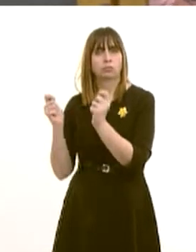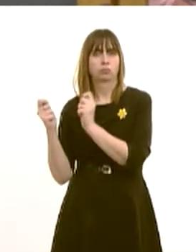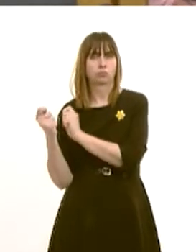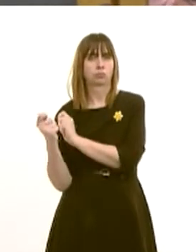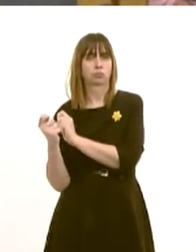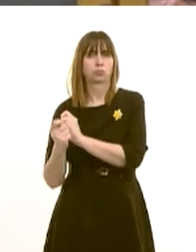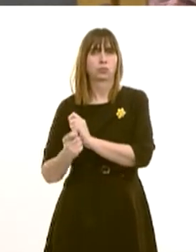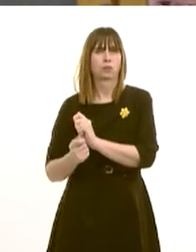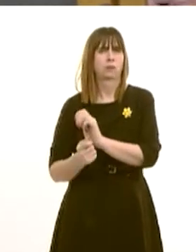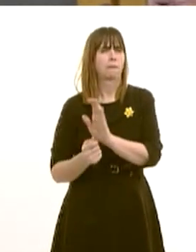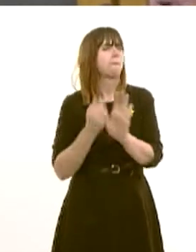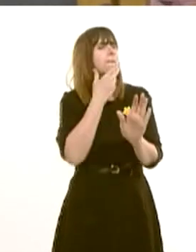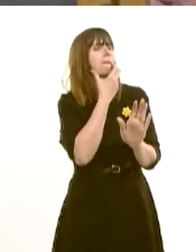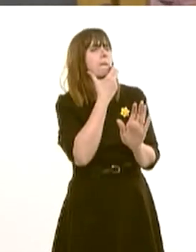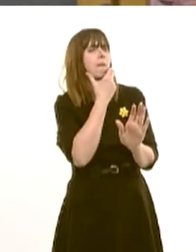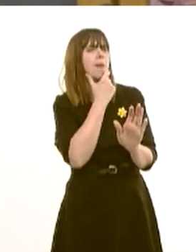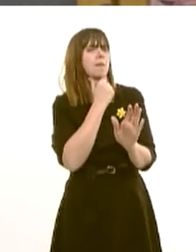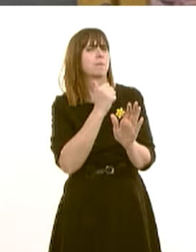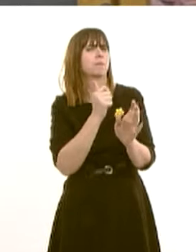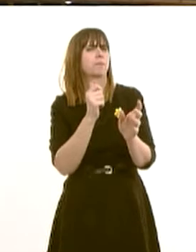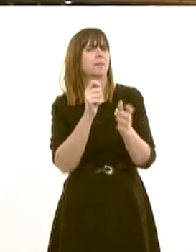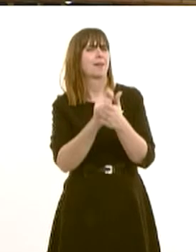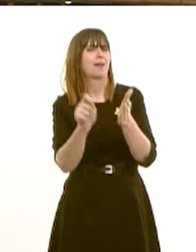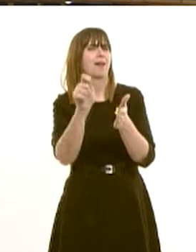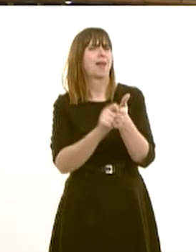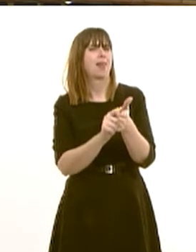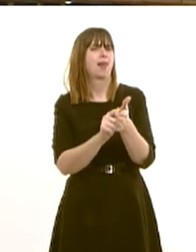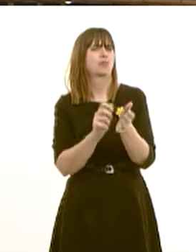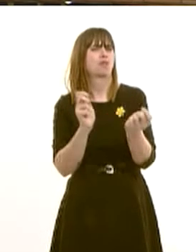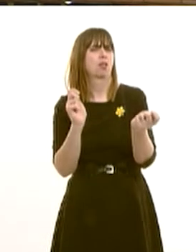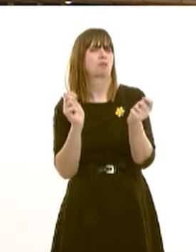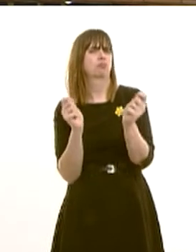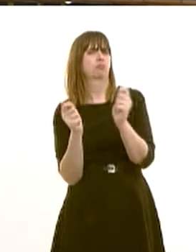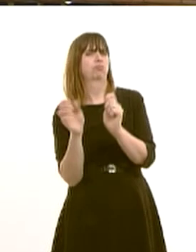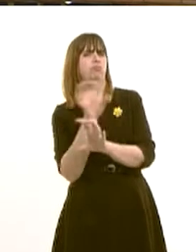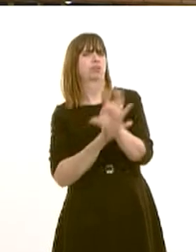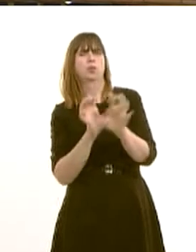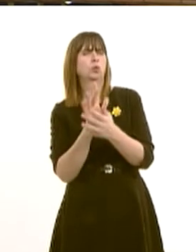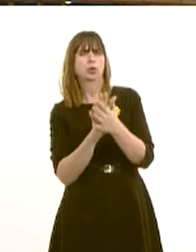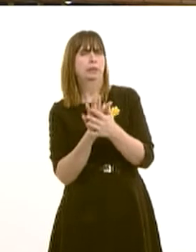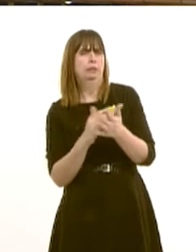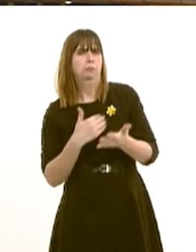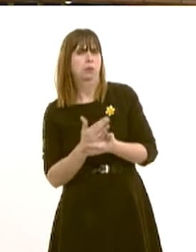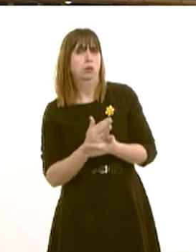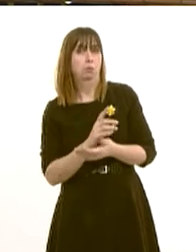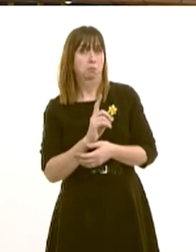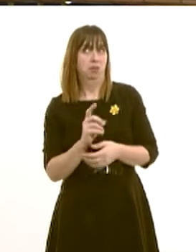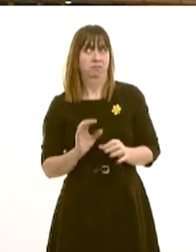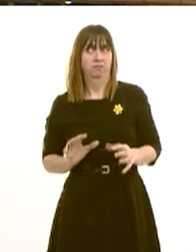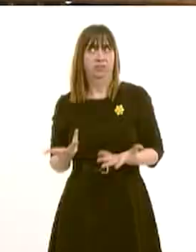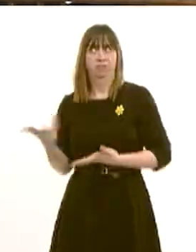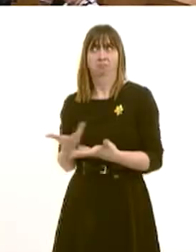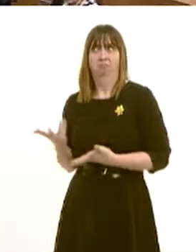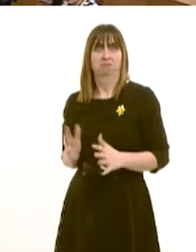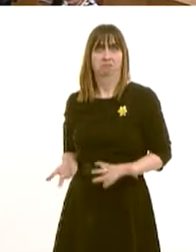Well, I don't quite know what the member means by electoral reorganisation, but I can say that no such discussions have